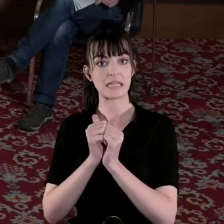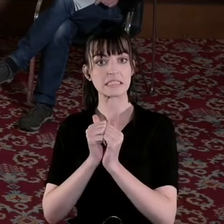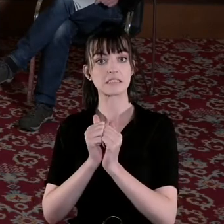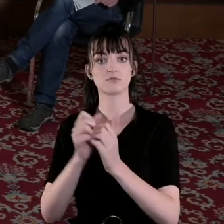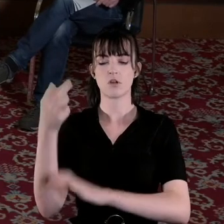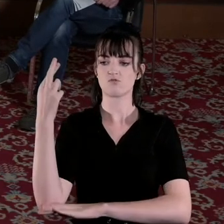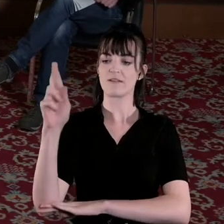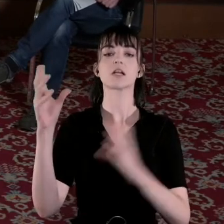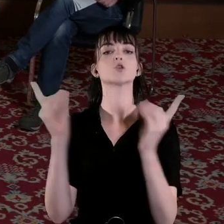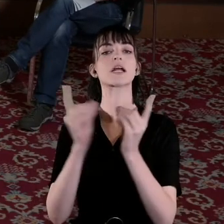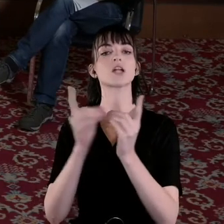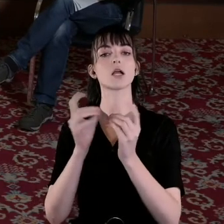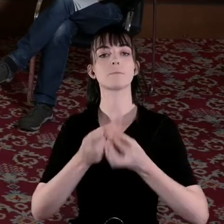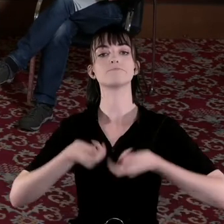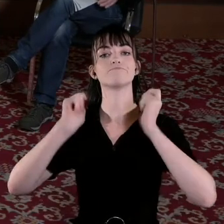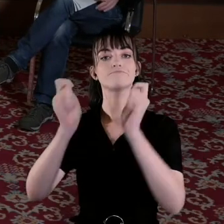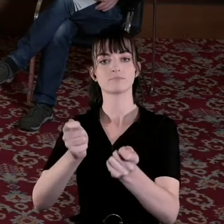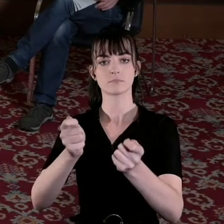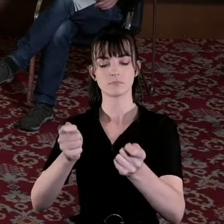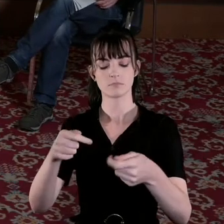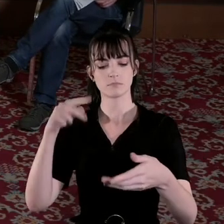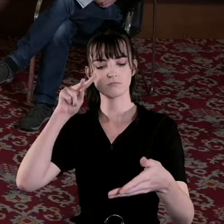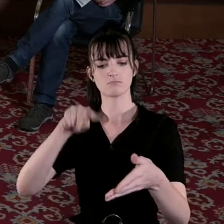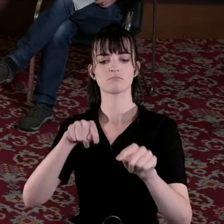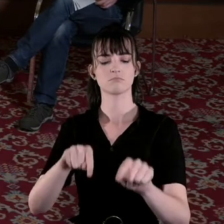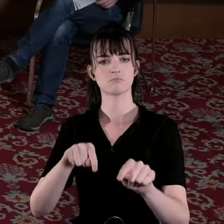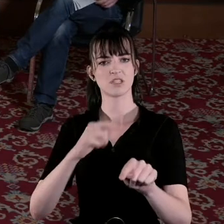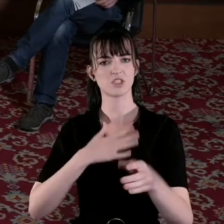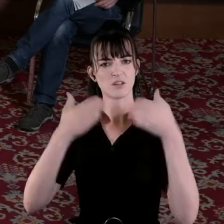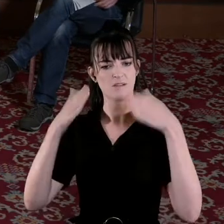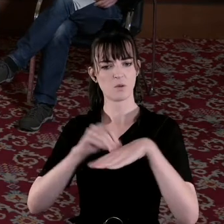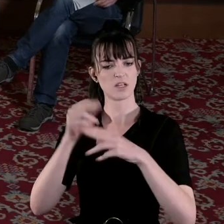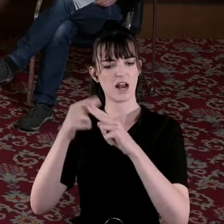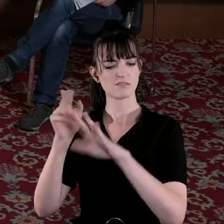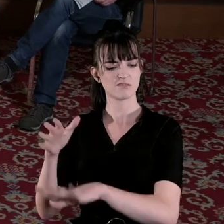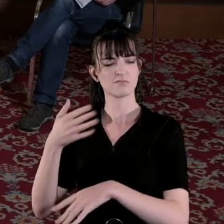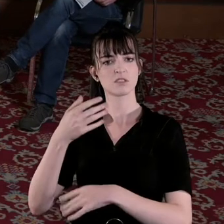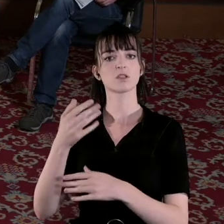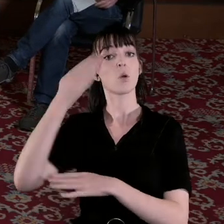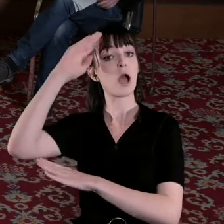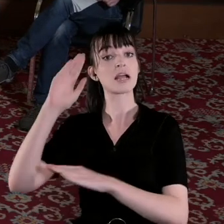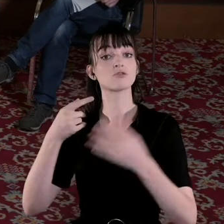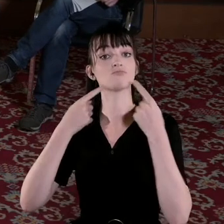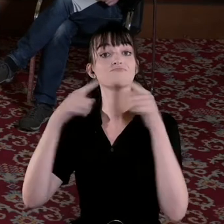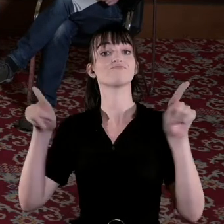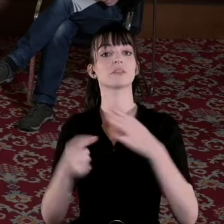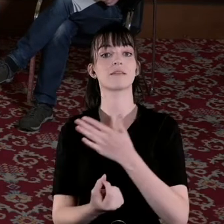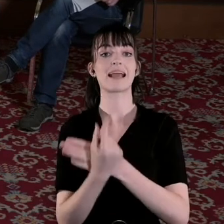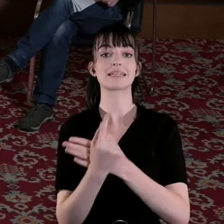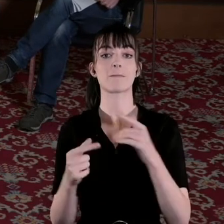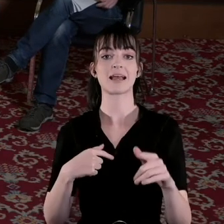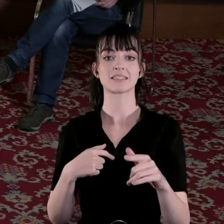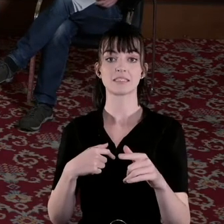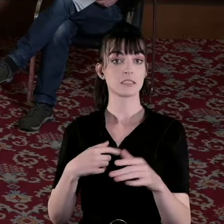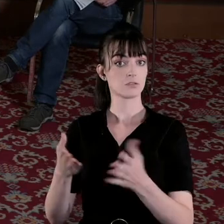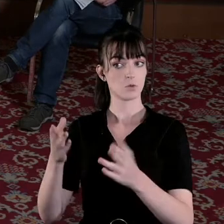put forward are remarkably outward looking the Irish Declaration of Independence which is intended for a global as much